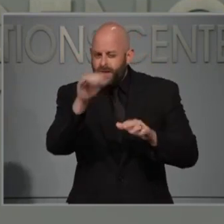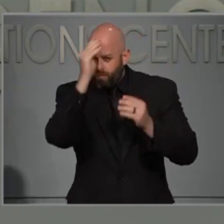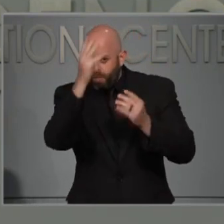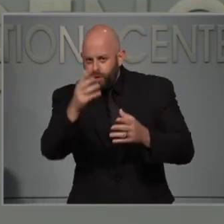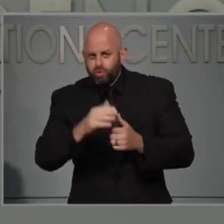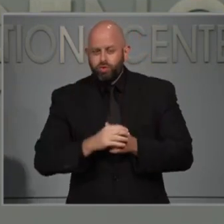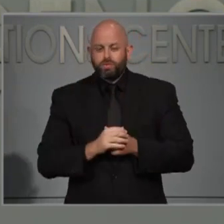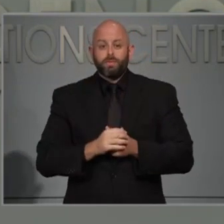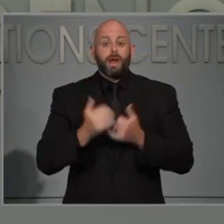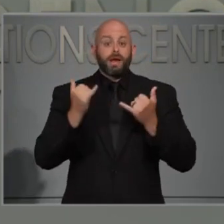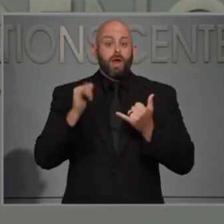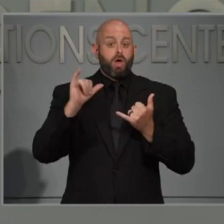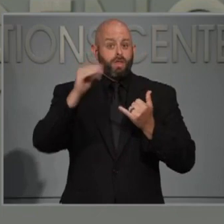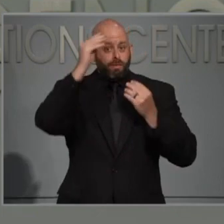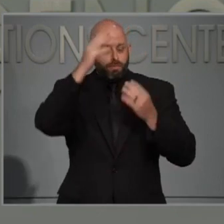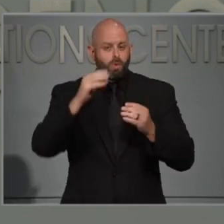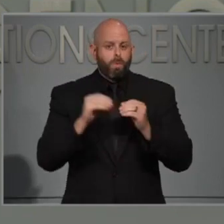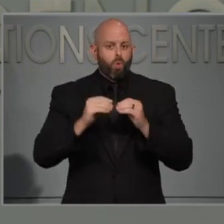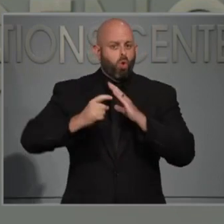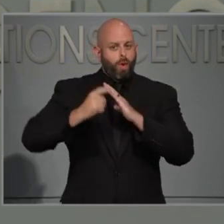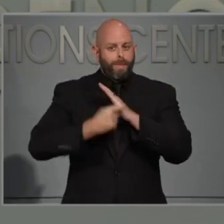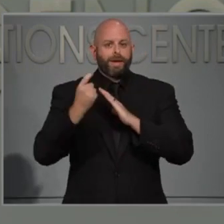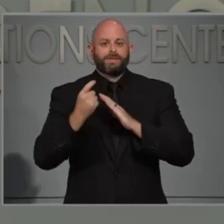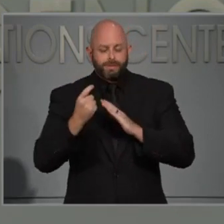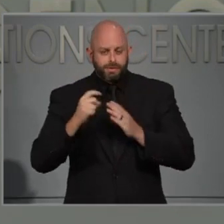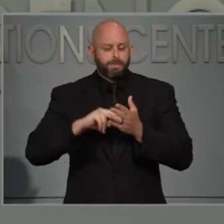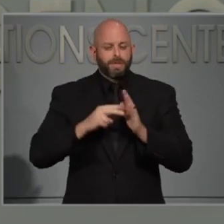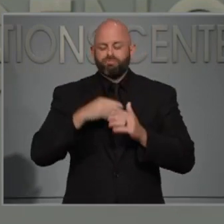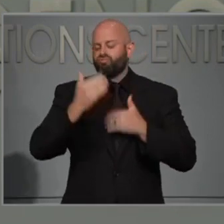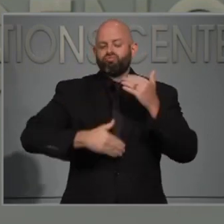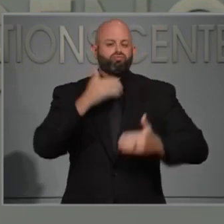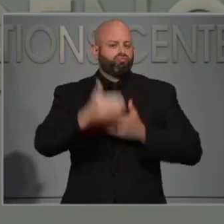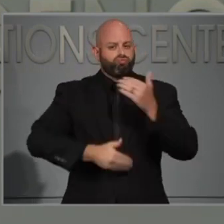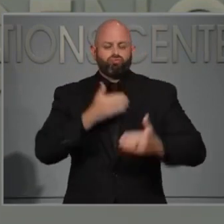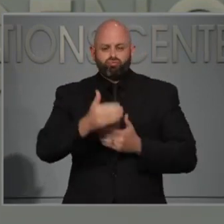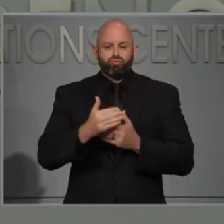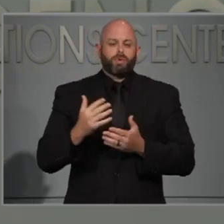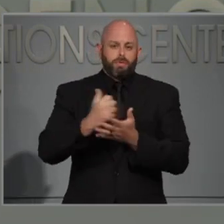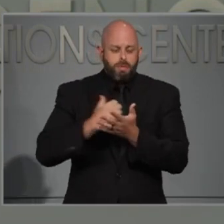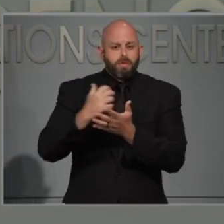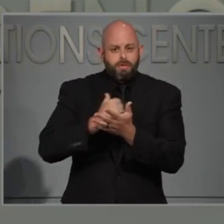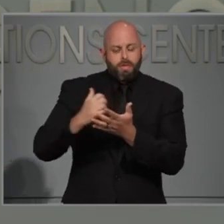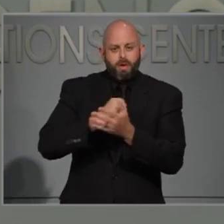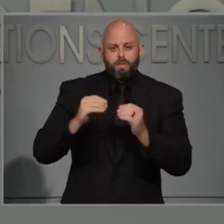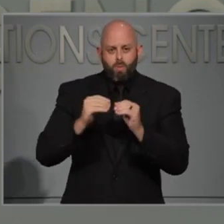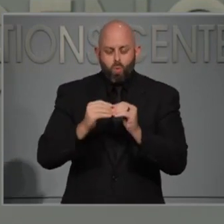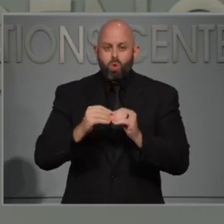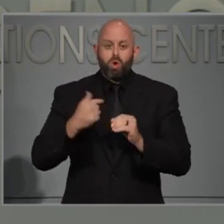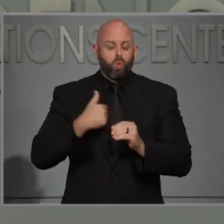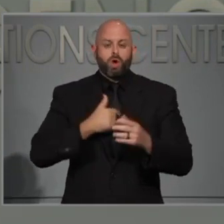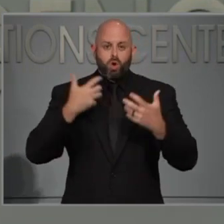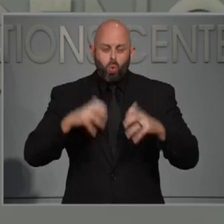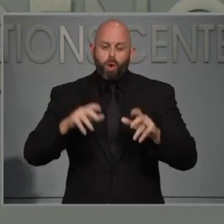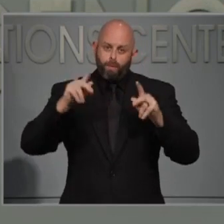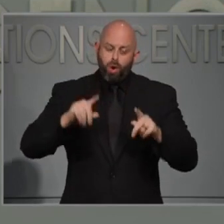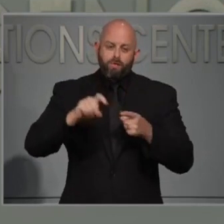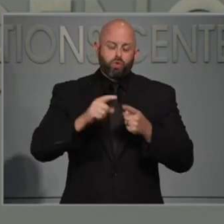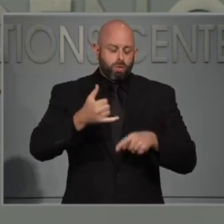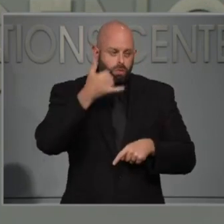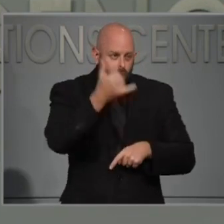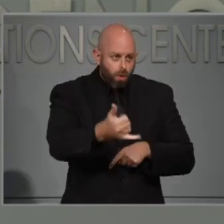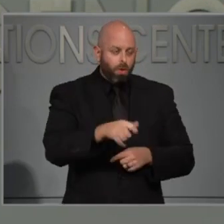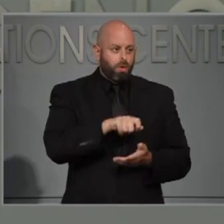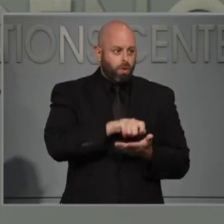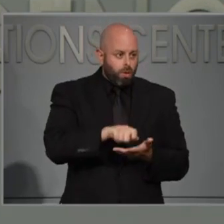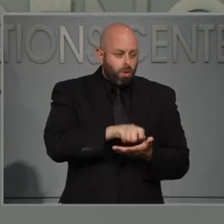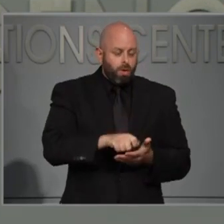process that's not done quite yet. But we're working very, very rapidly to make this a much less manual process because right now we just go one